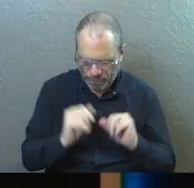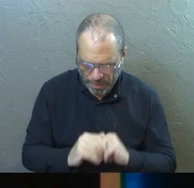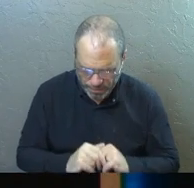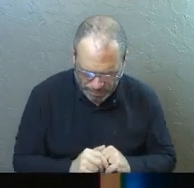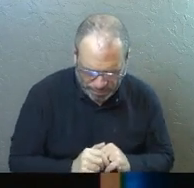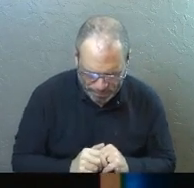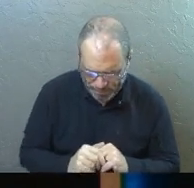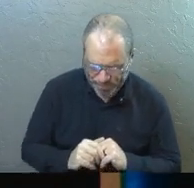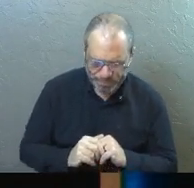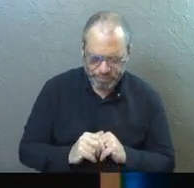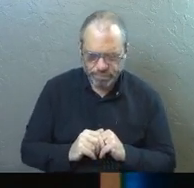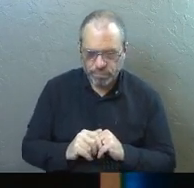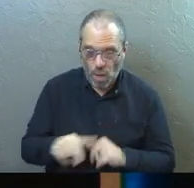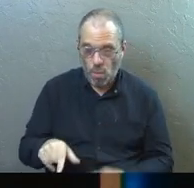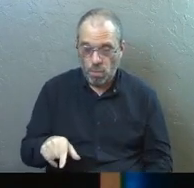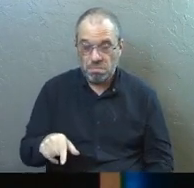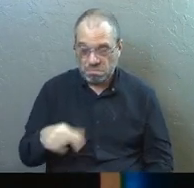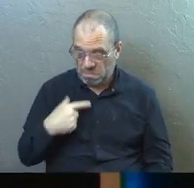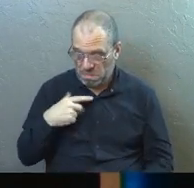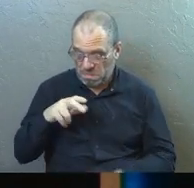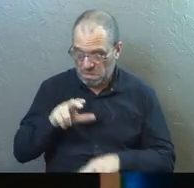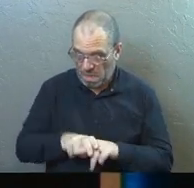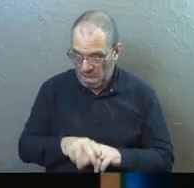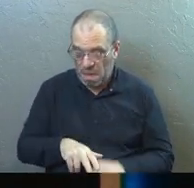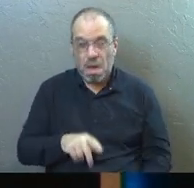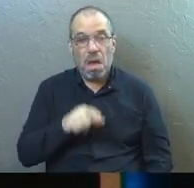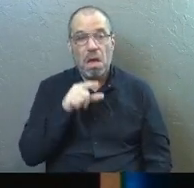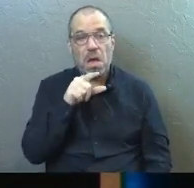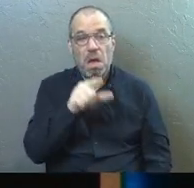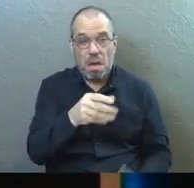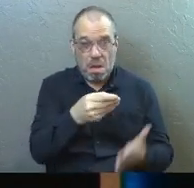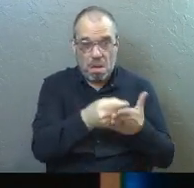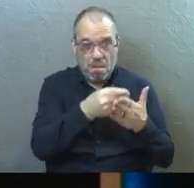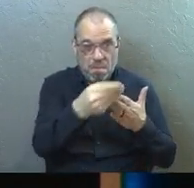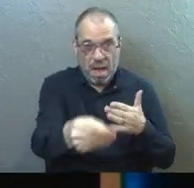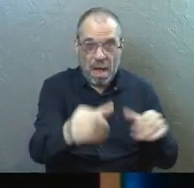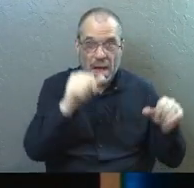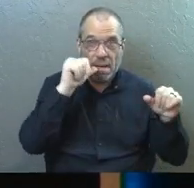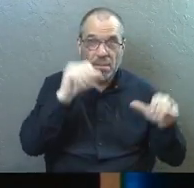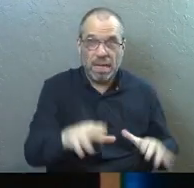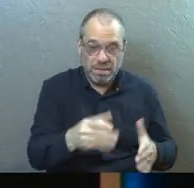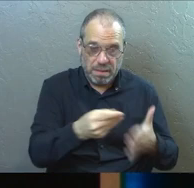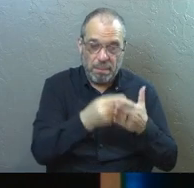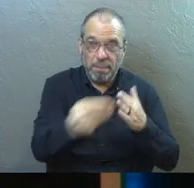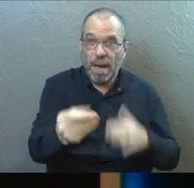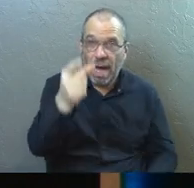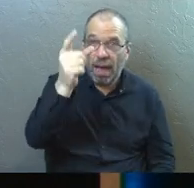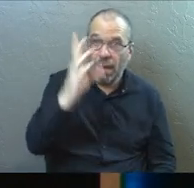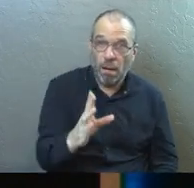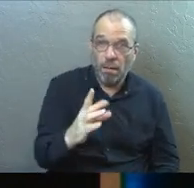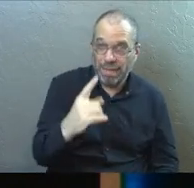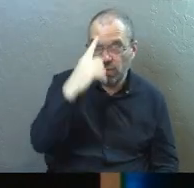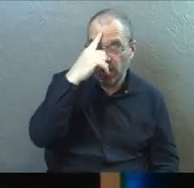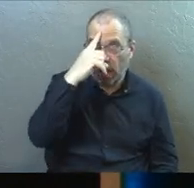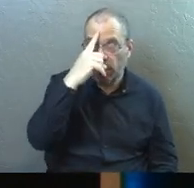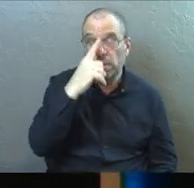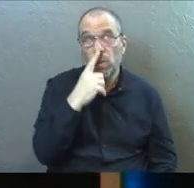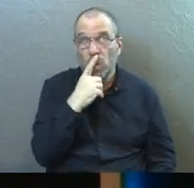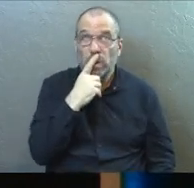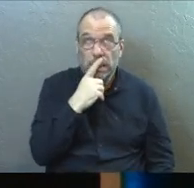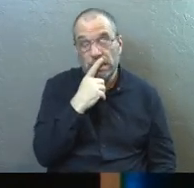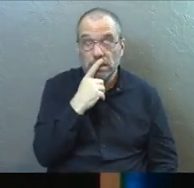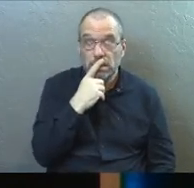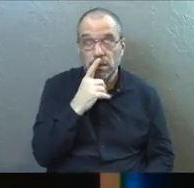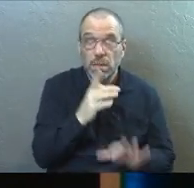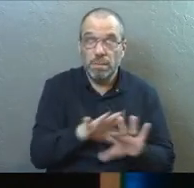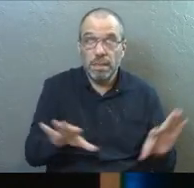He was stuck thinking you had to buy blessing from God. It's a big deal.